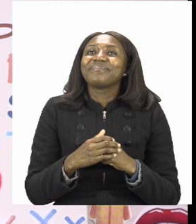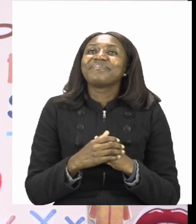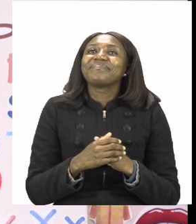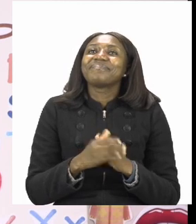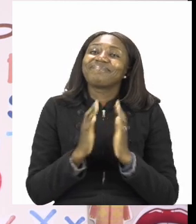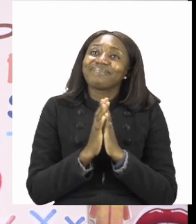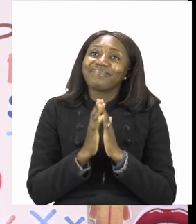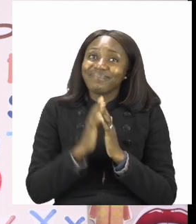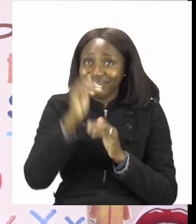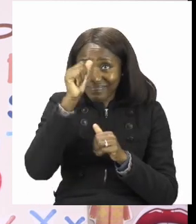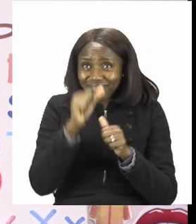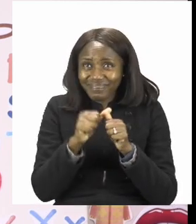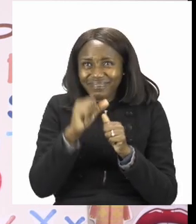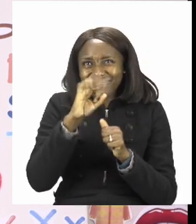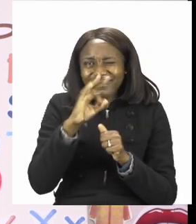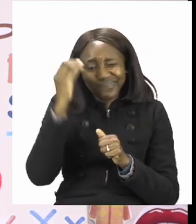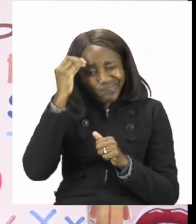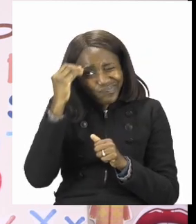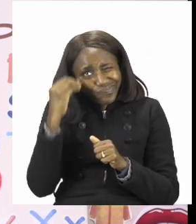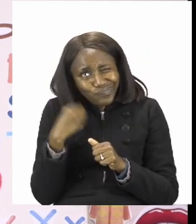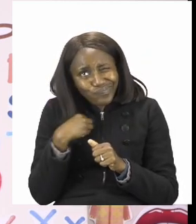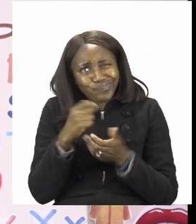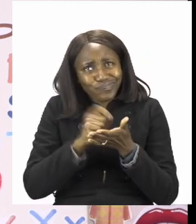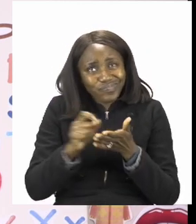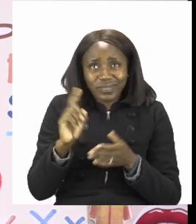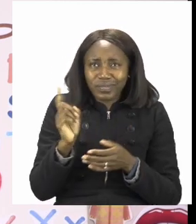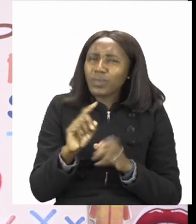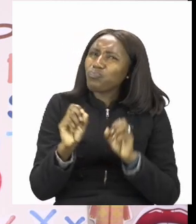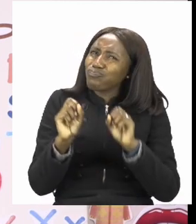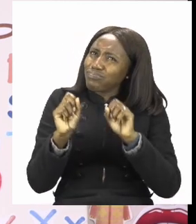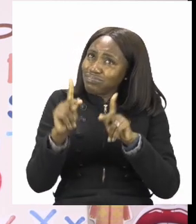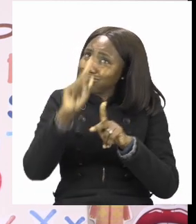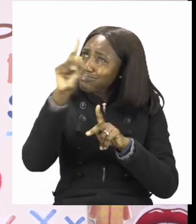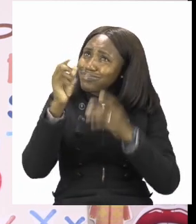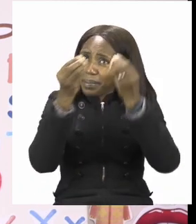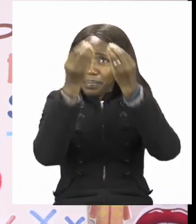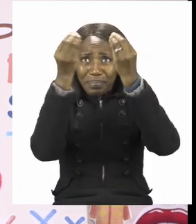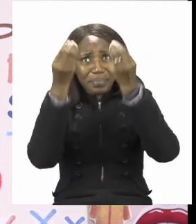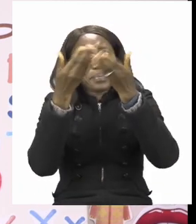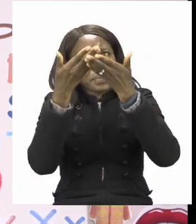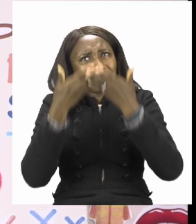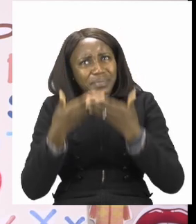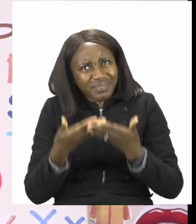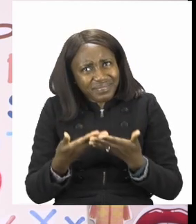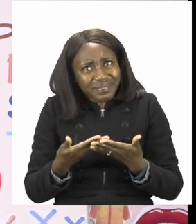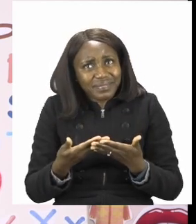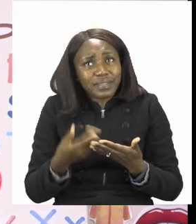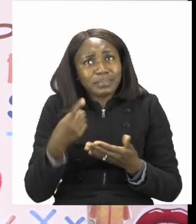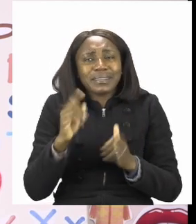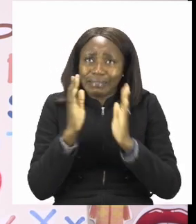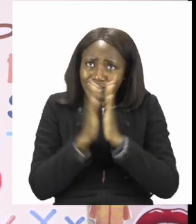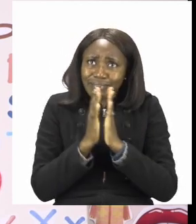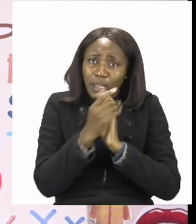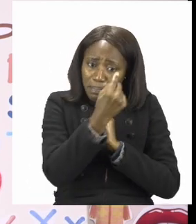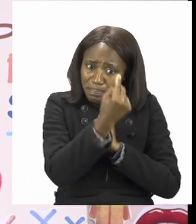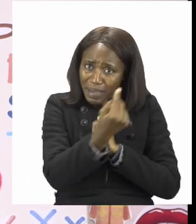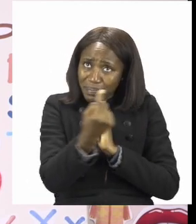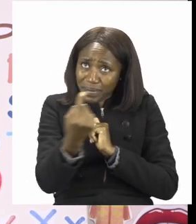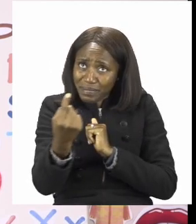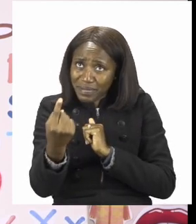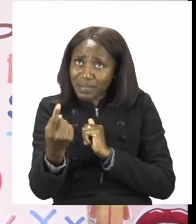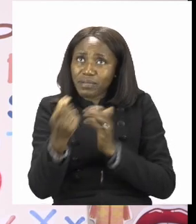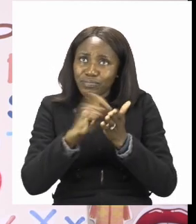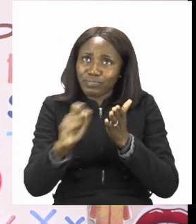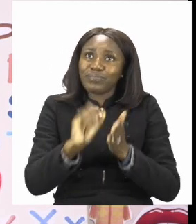Remember if you're not sure what to do that's okay. You can ask an adult for help. But you need to finish your work